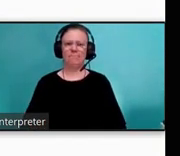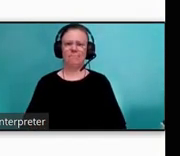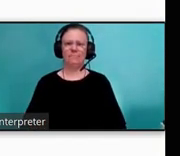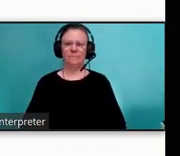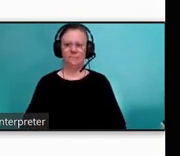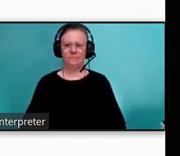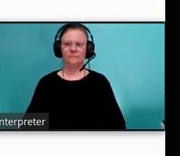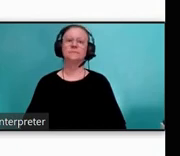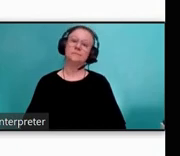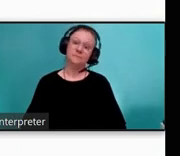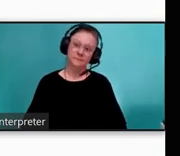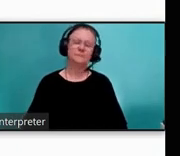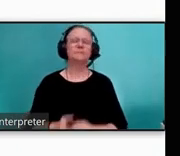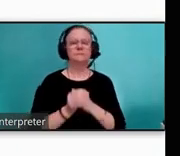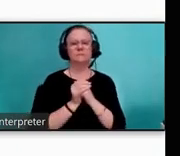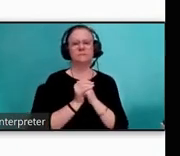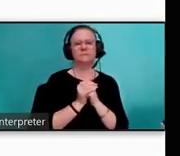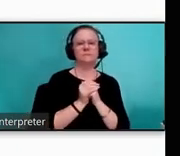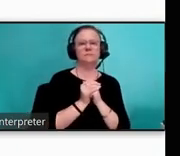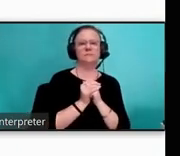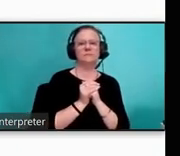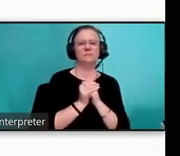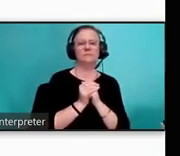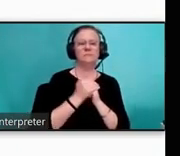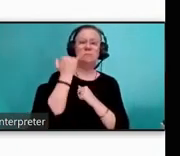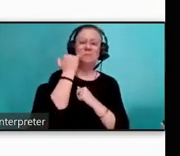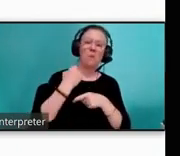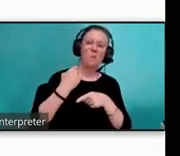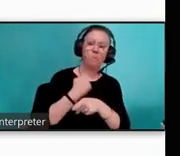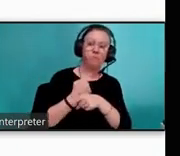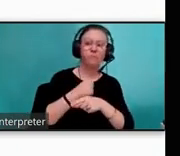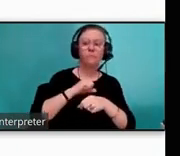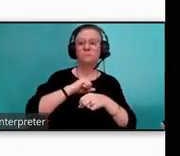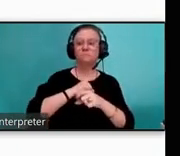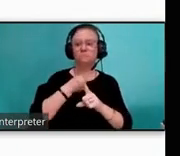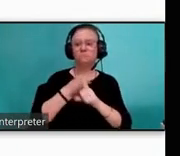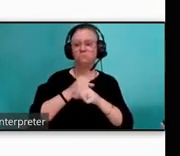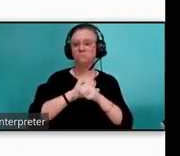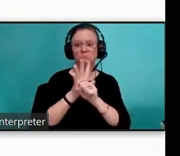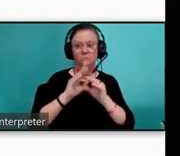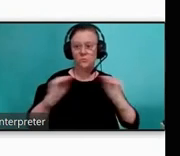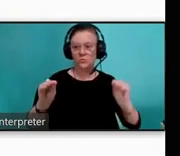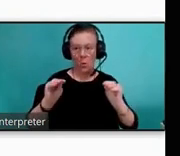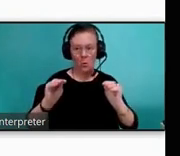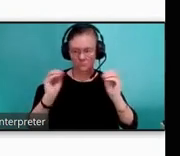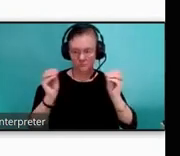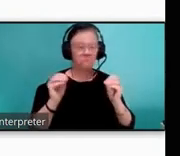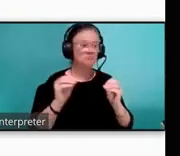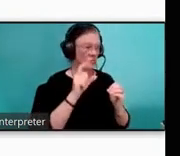Under normal circumstances, public involvement would be required prior to the start of any major service change.